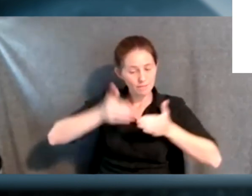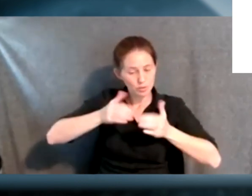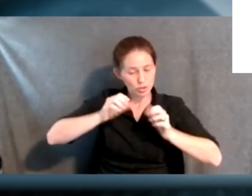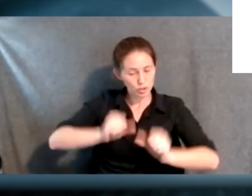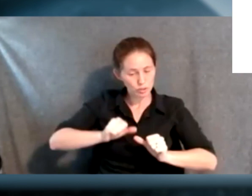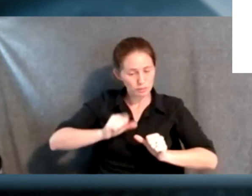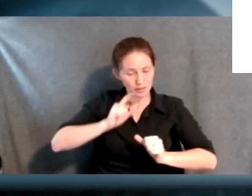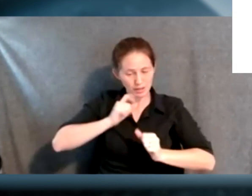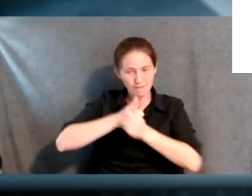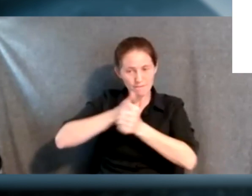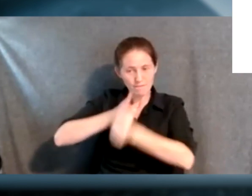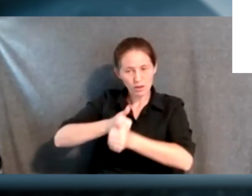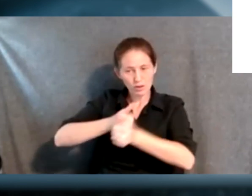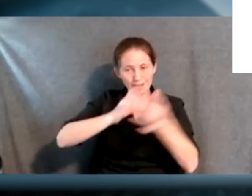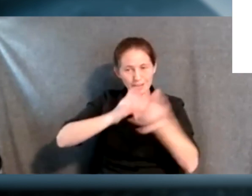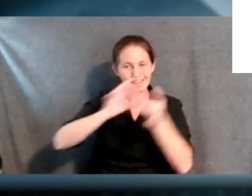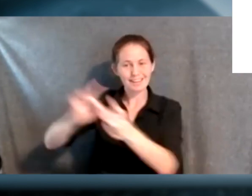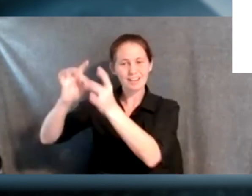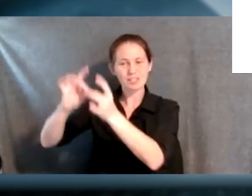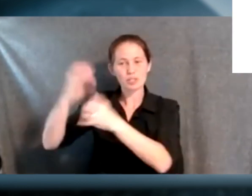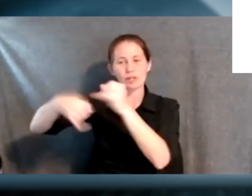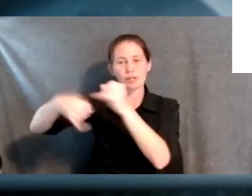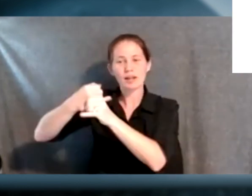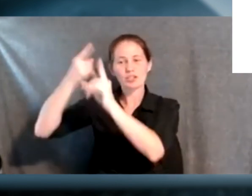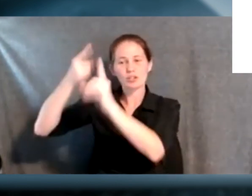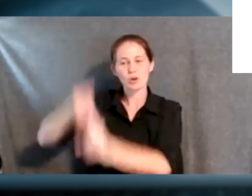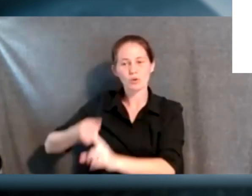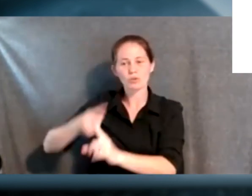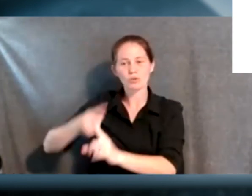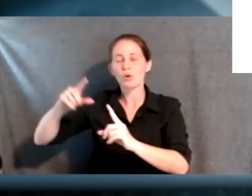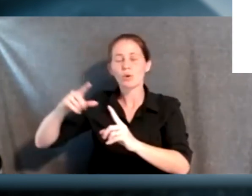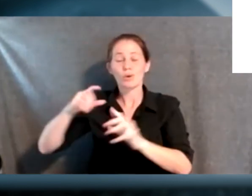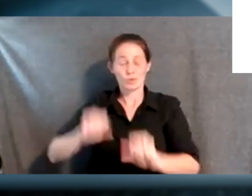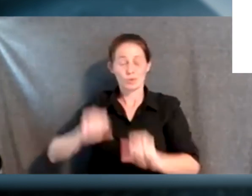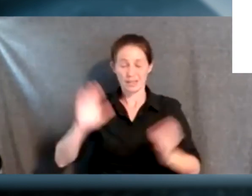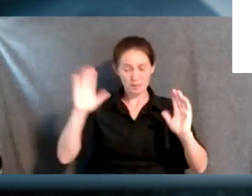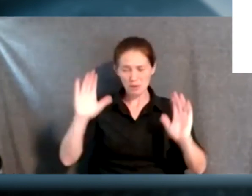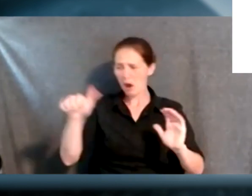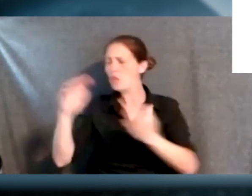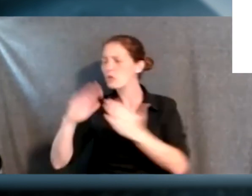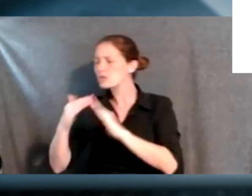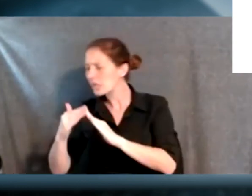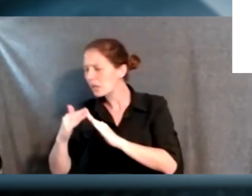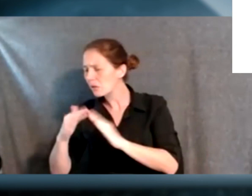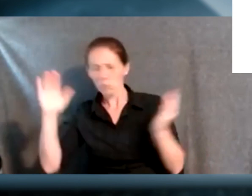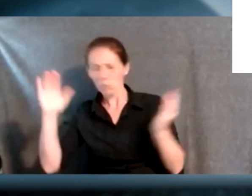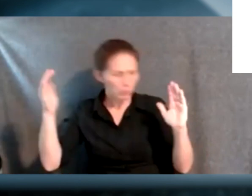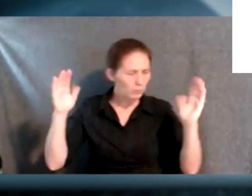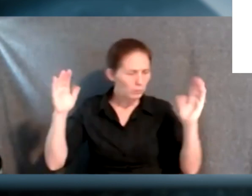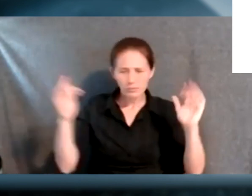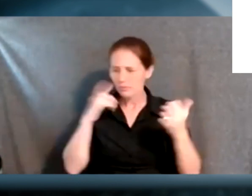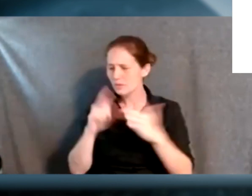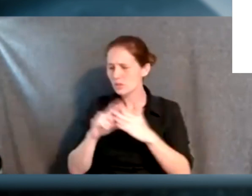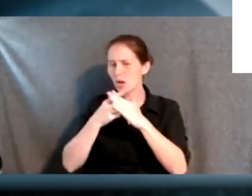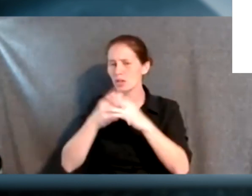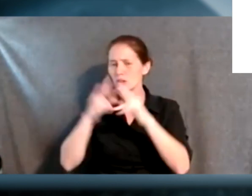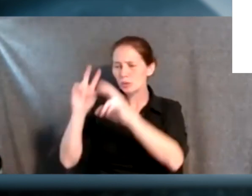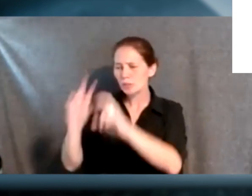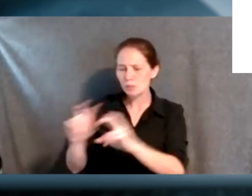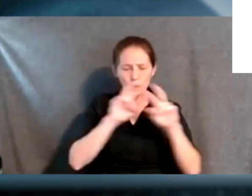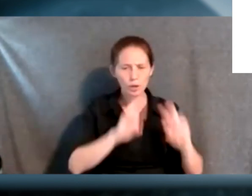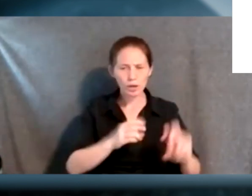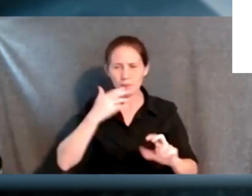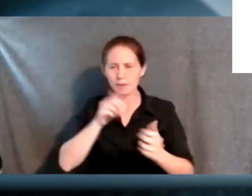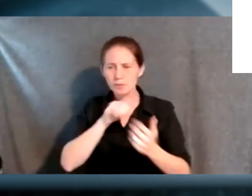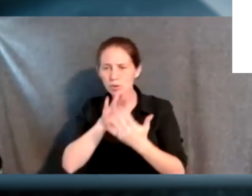mapped to international goals? Like when did it start to be a, we can compare with other cities and start to like explore best practices and things